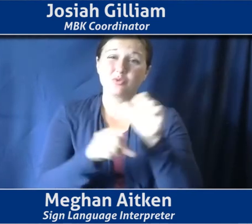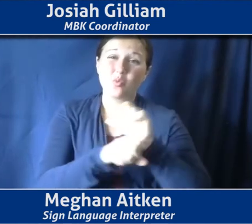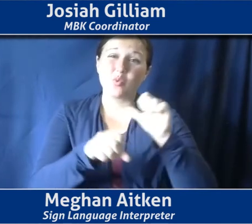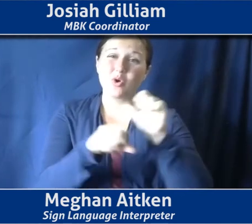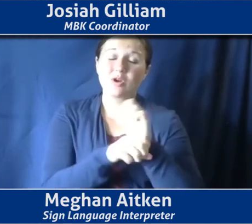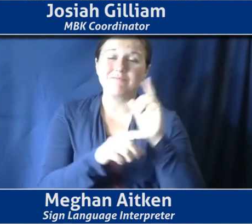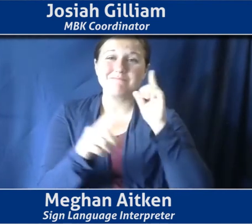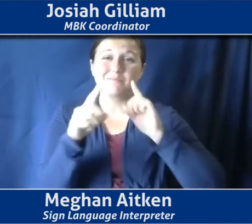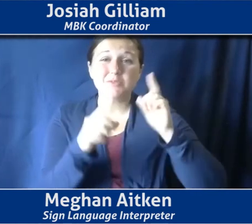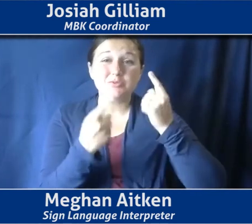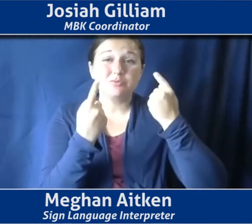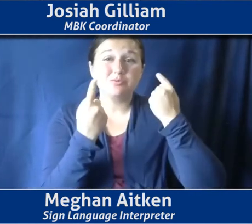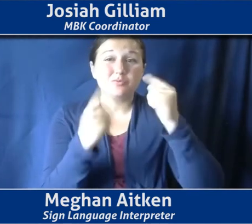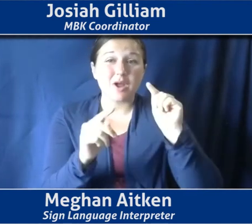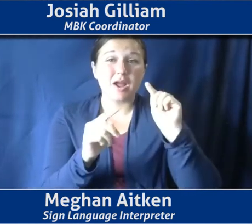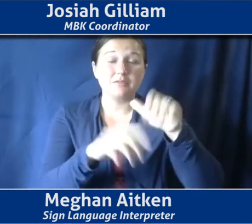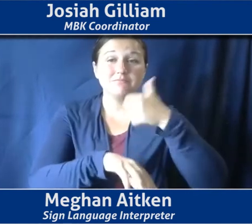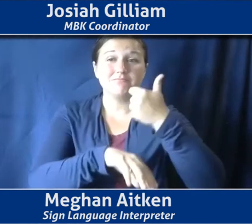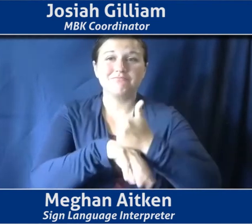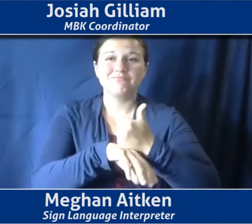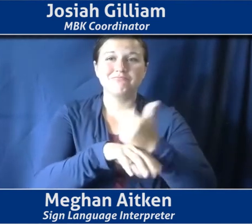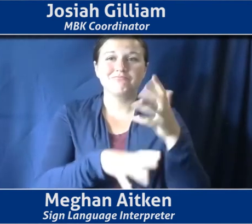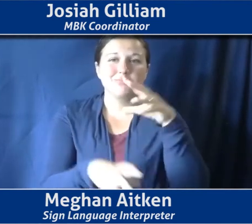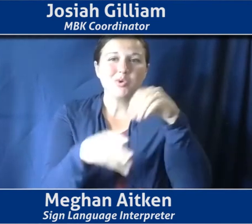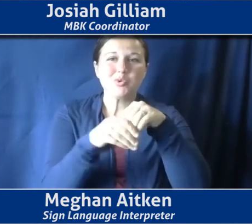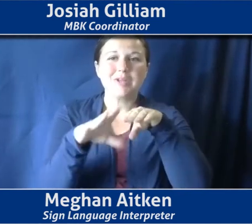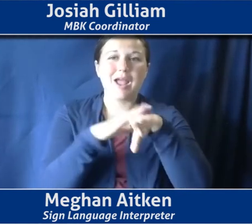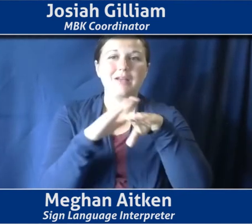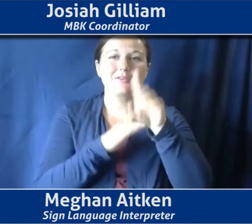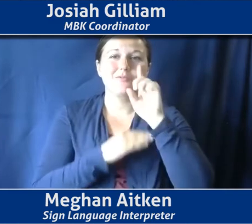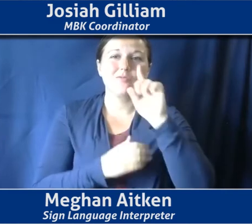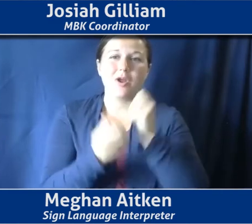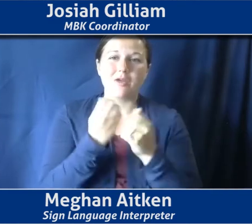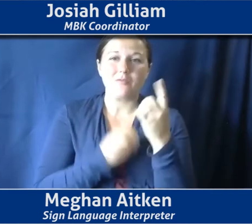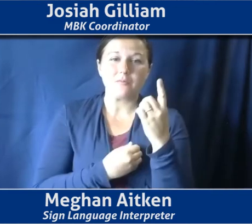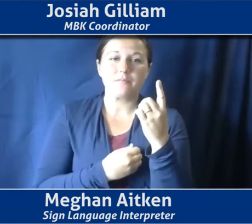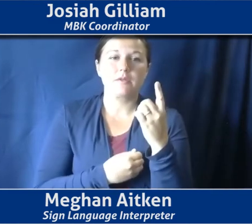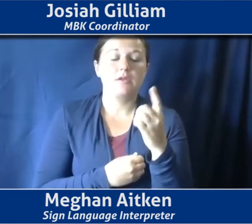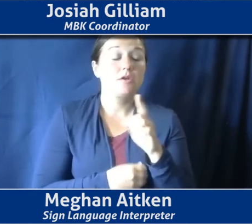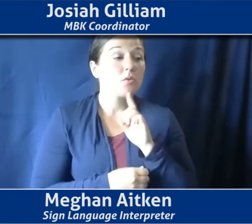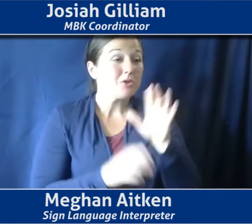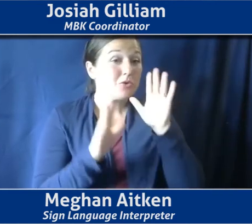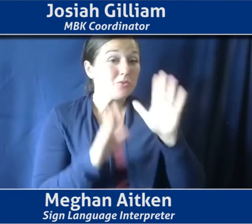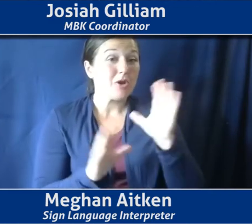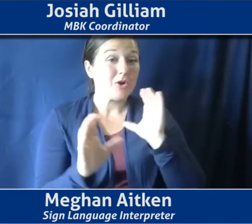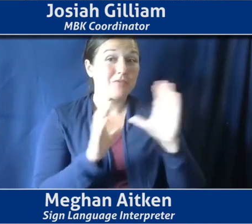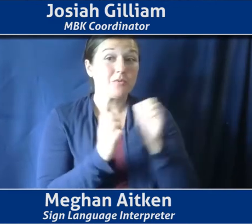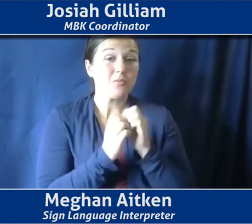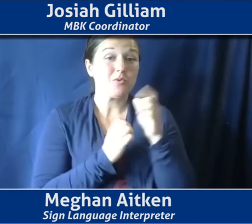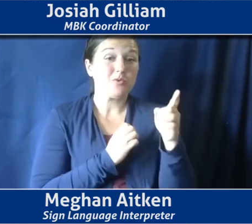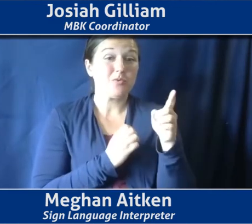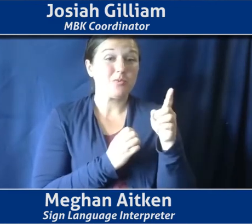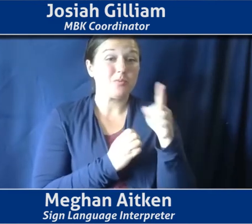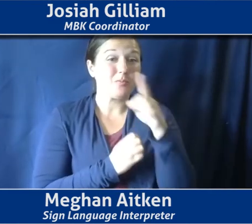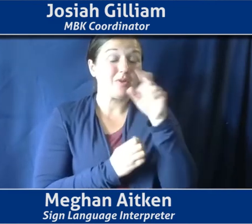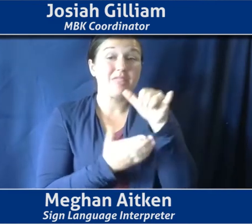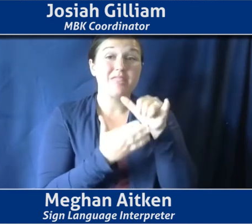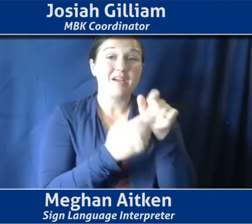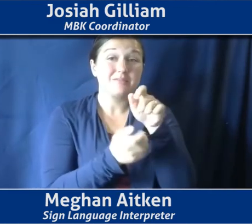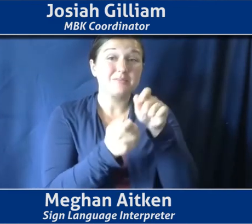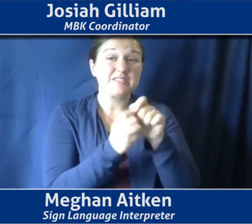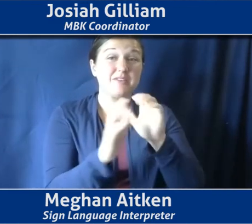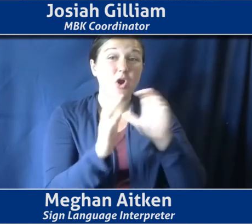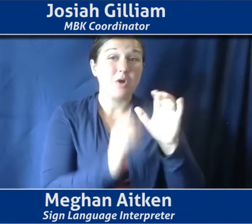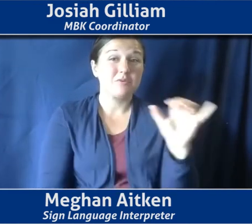all people. It's great to have this conversation with you because so much of that, of that even specific conversation seems to get drawn along